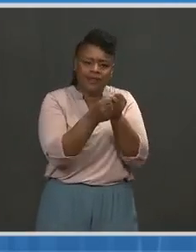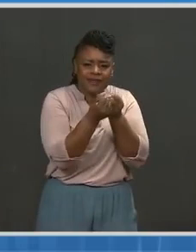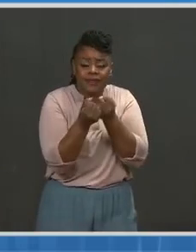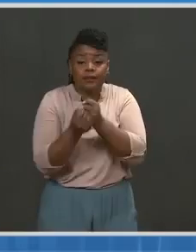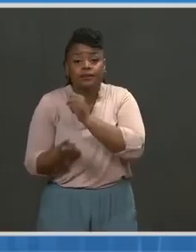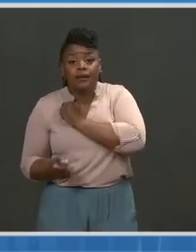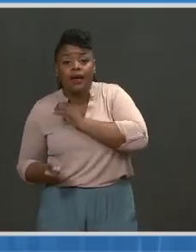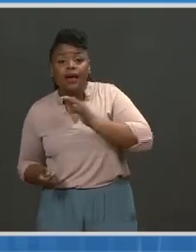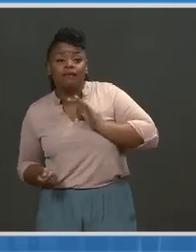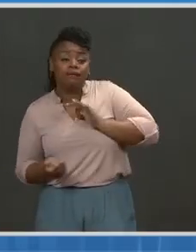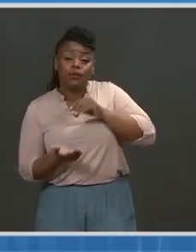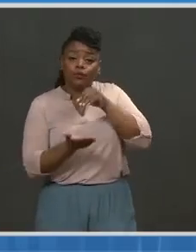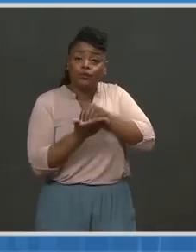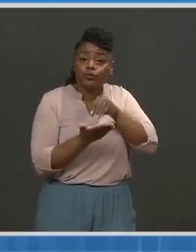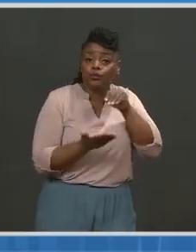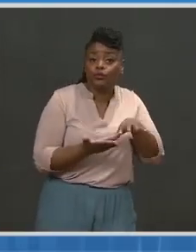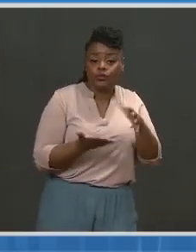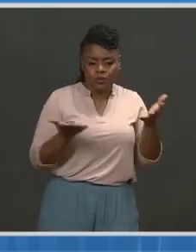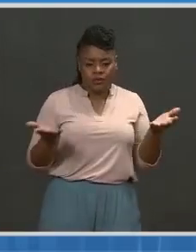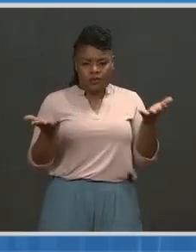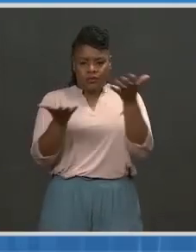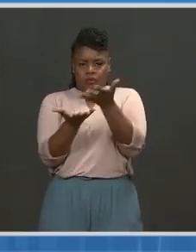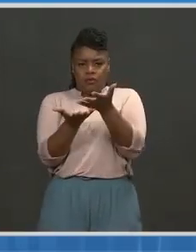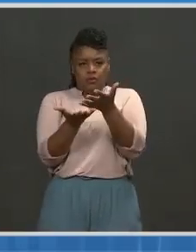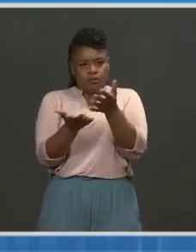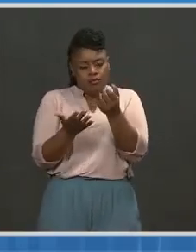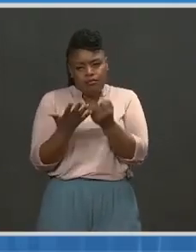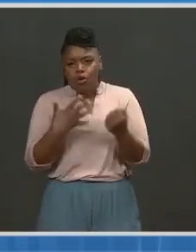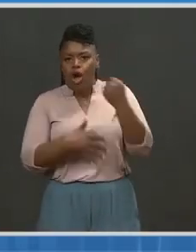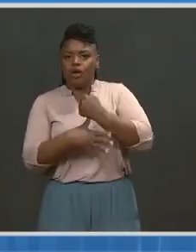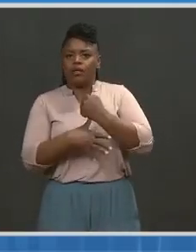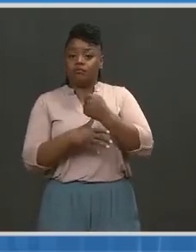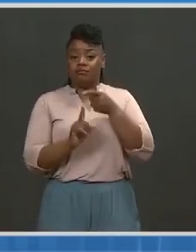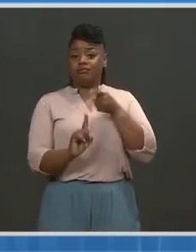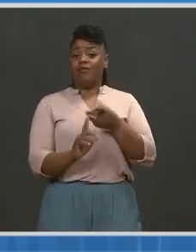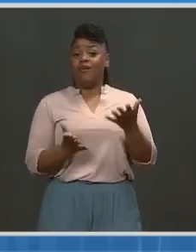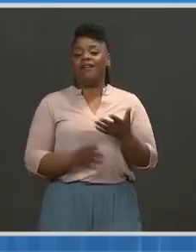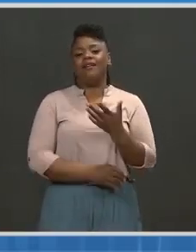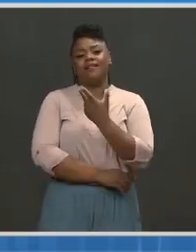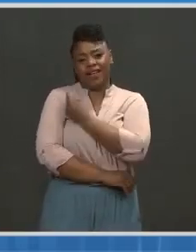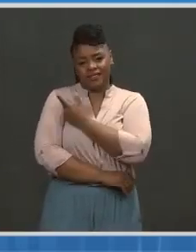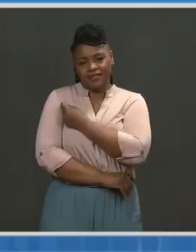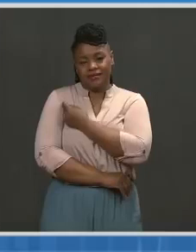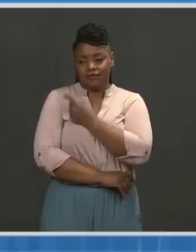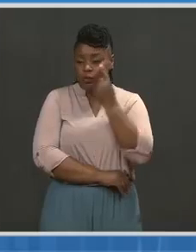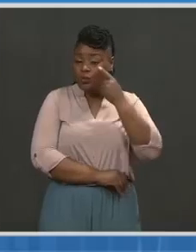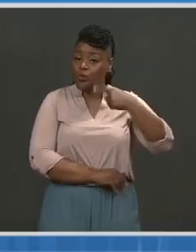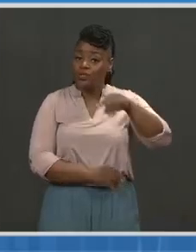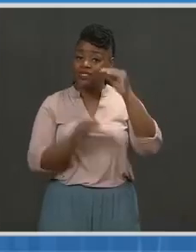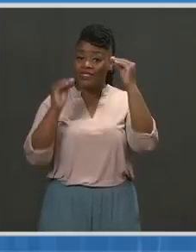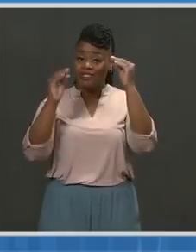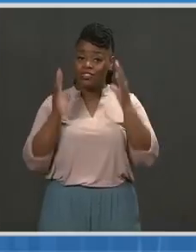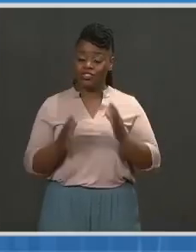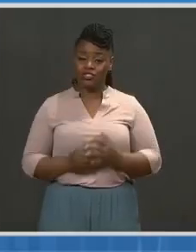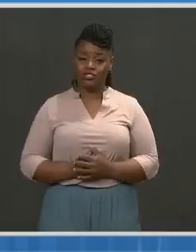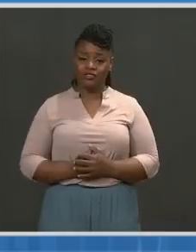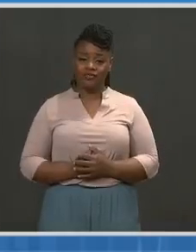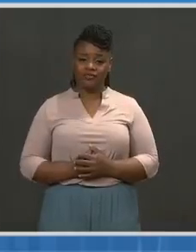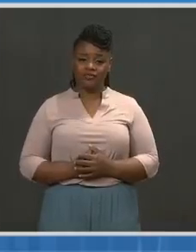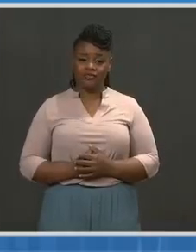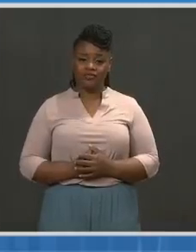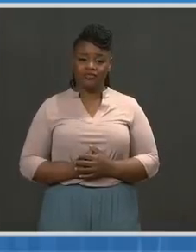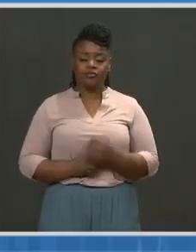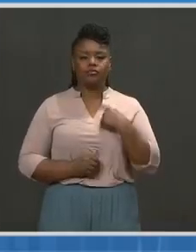by investing in testing and prioritizing teachers for vaccination. Together, these steps